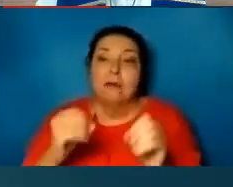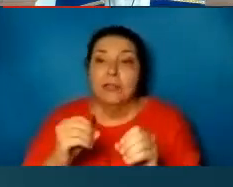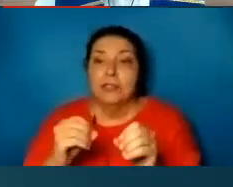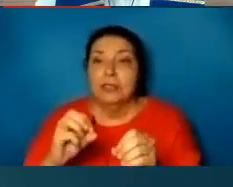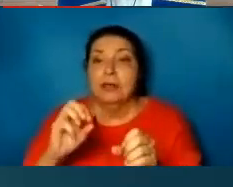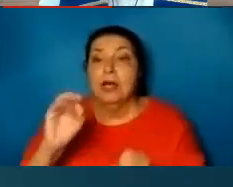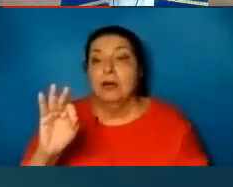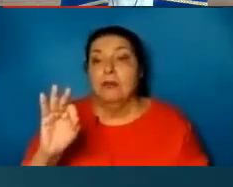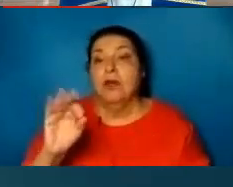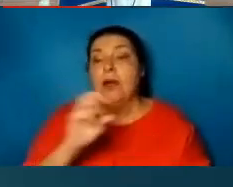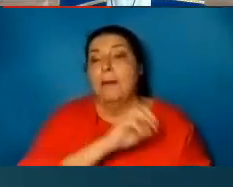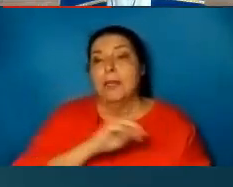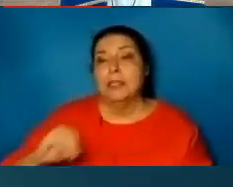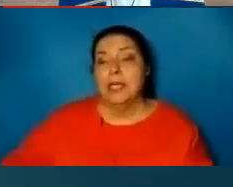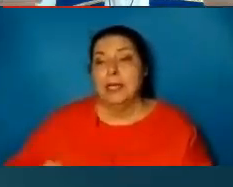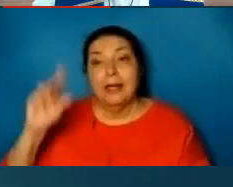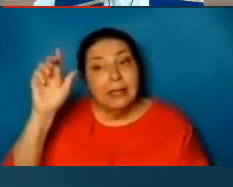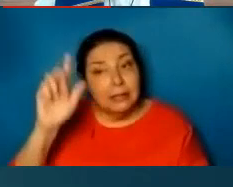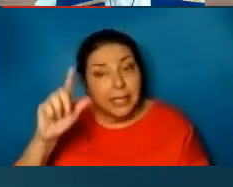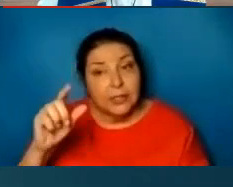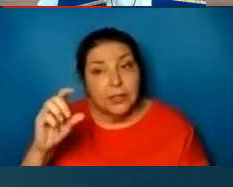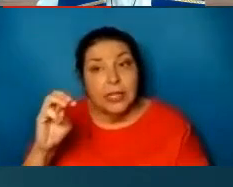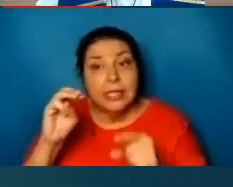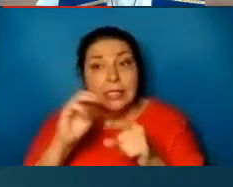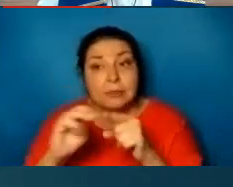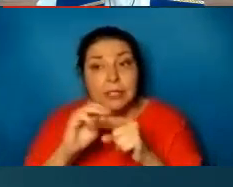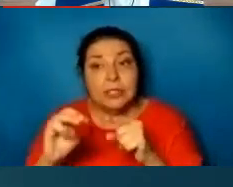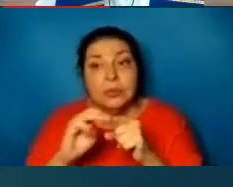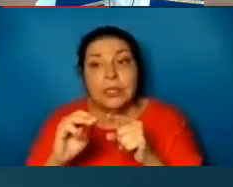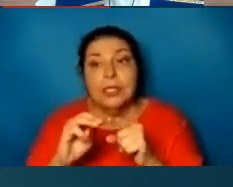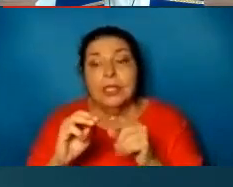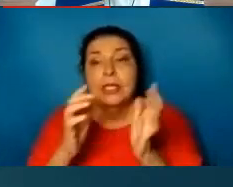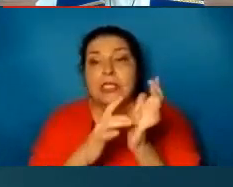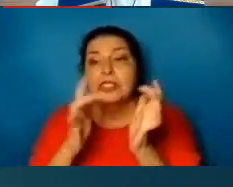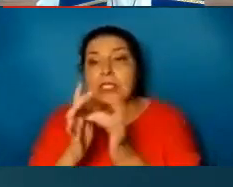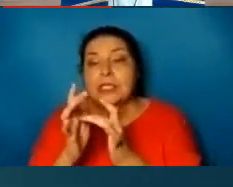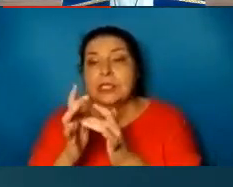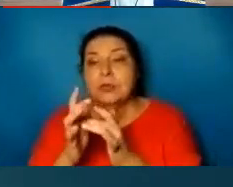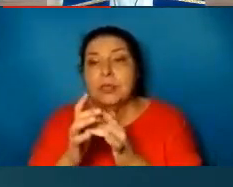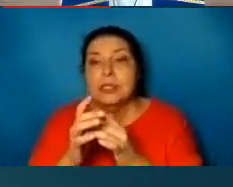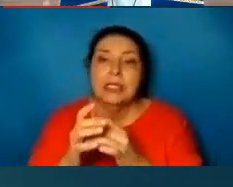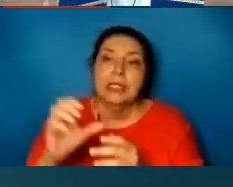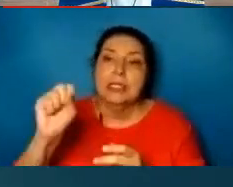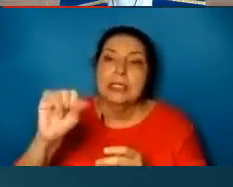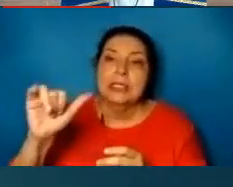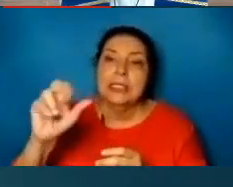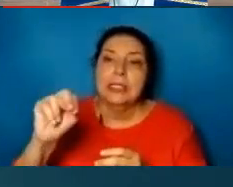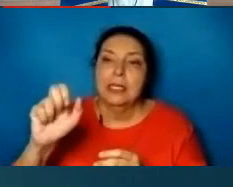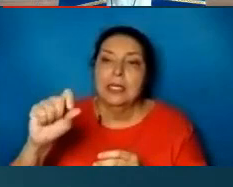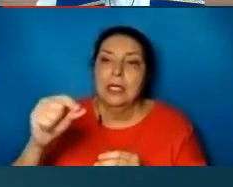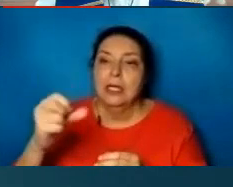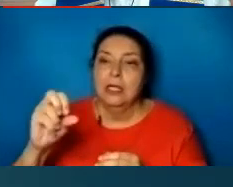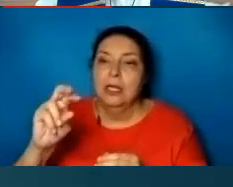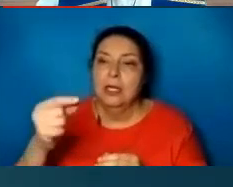Early on in his ministry, Jesus was in the synagogue at Nazareth. And he